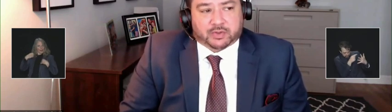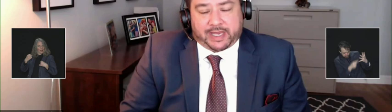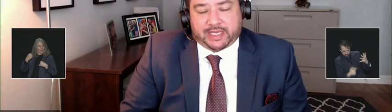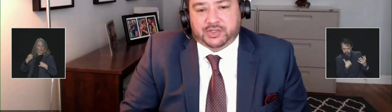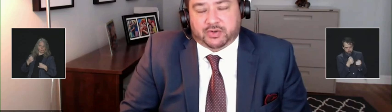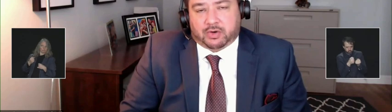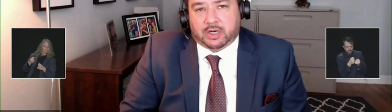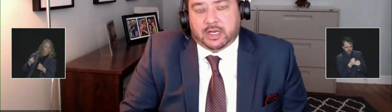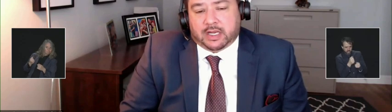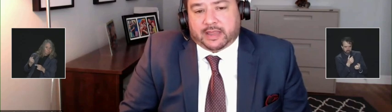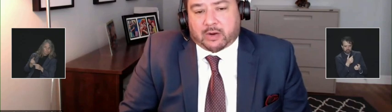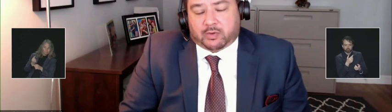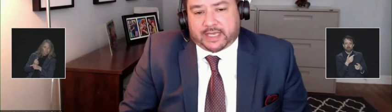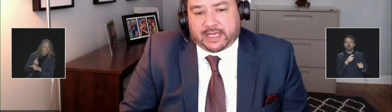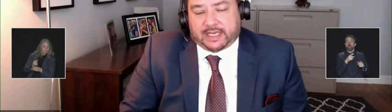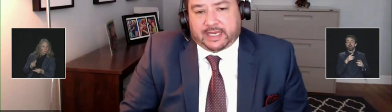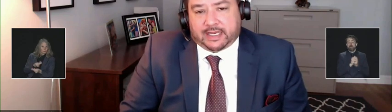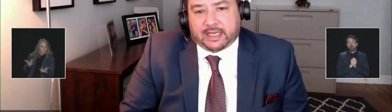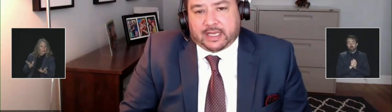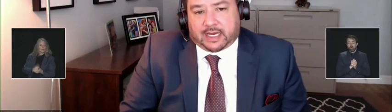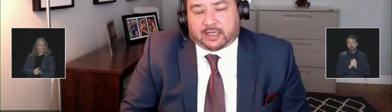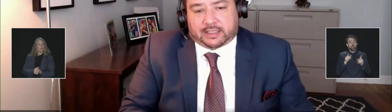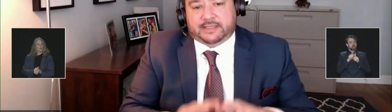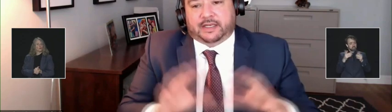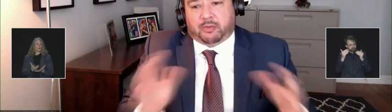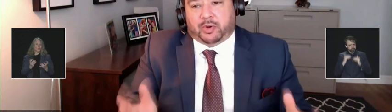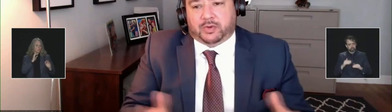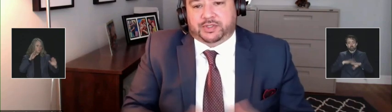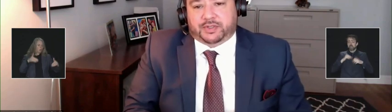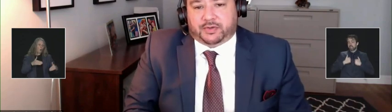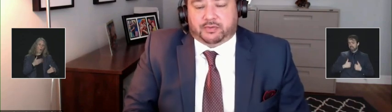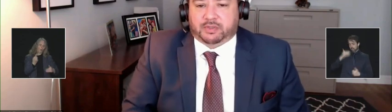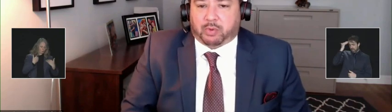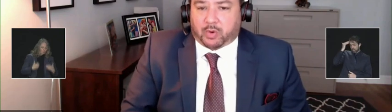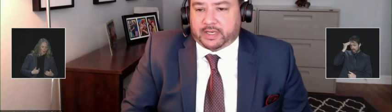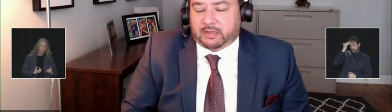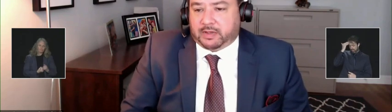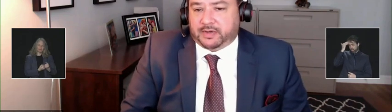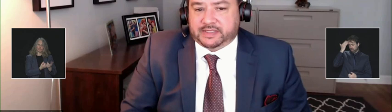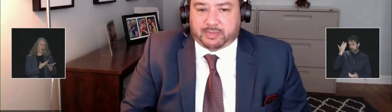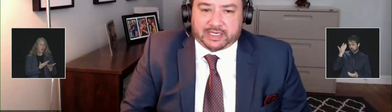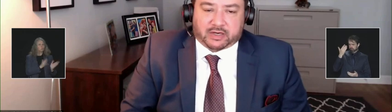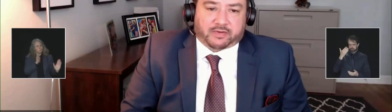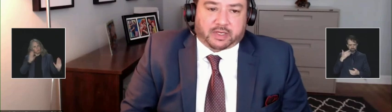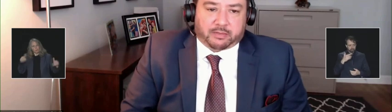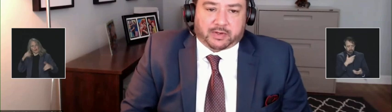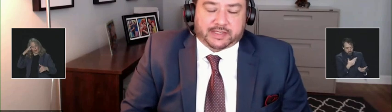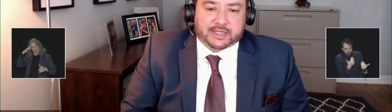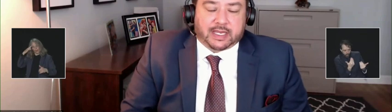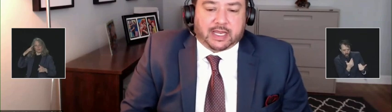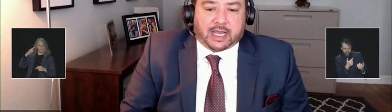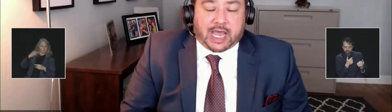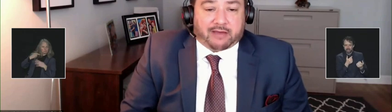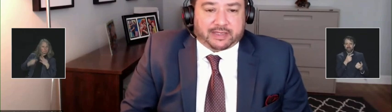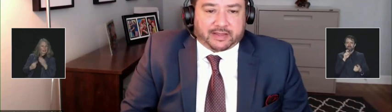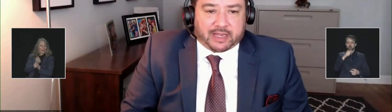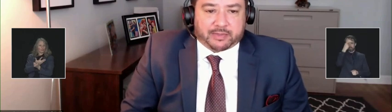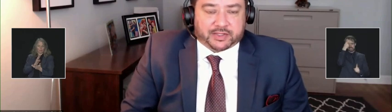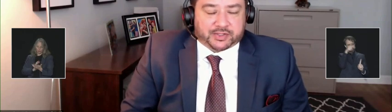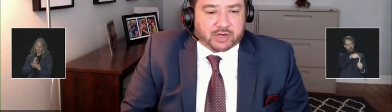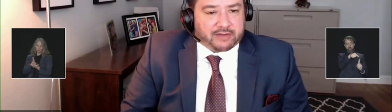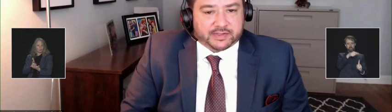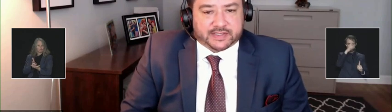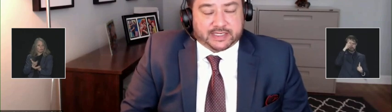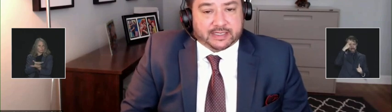So making sure that we're taking a holistic approach to supporting communities, being there for communities, having them in the